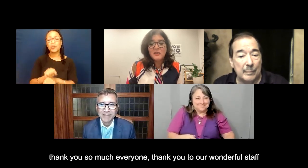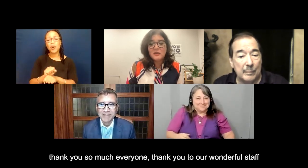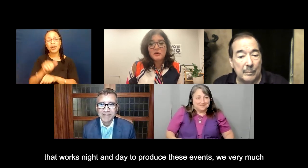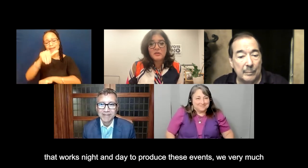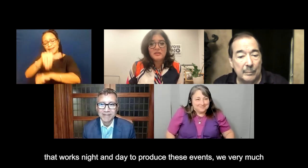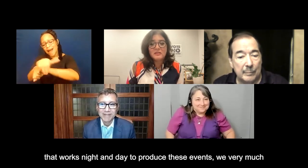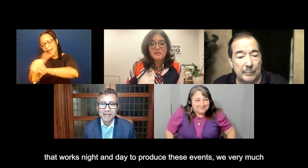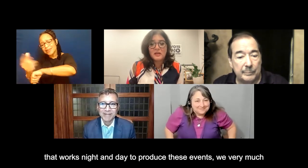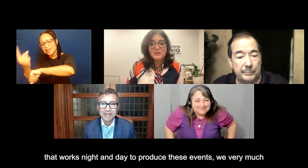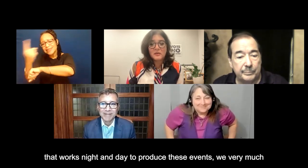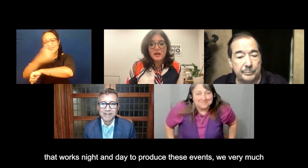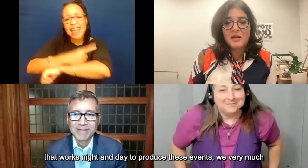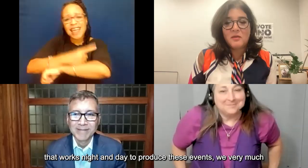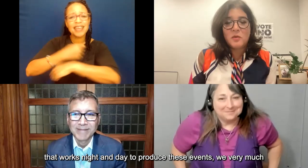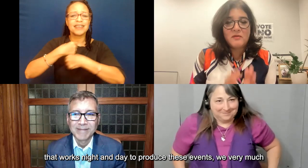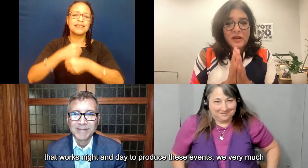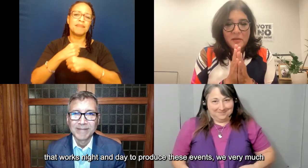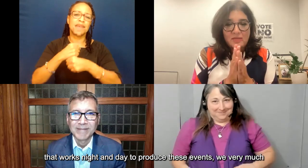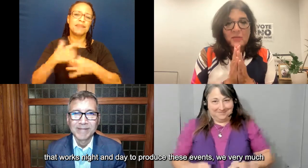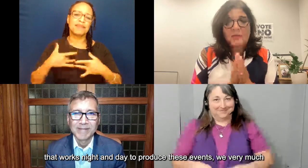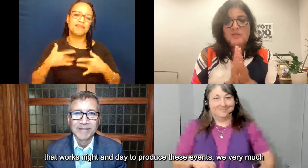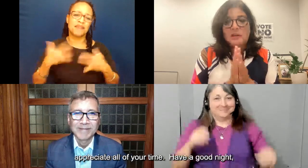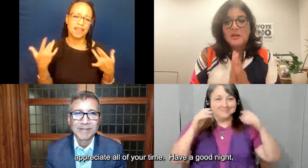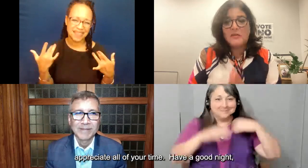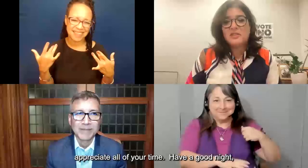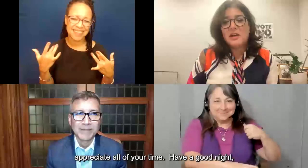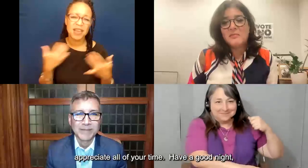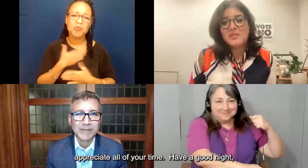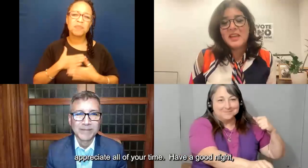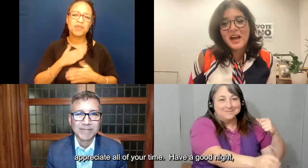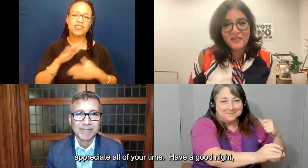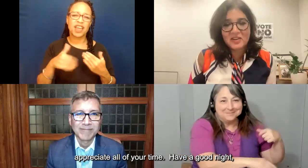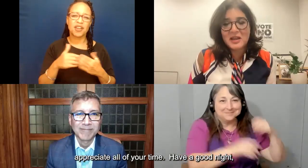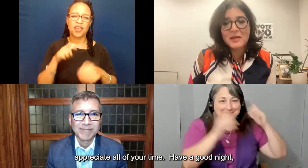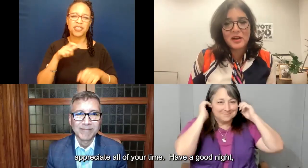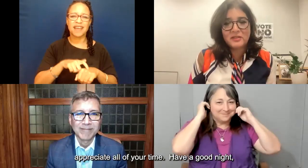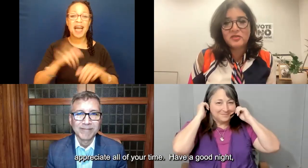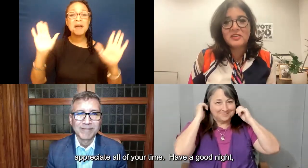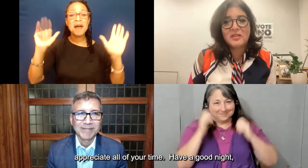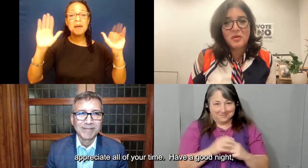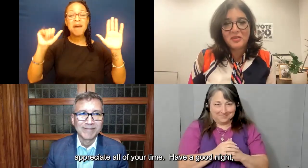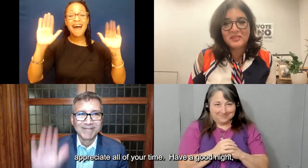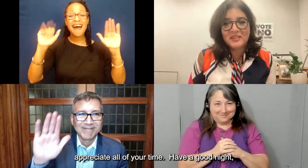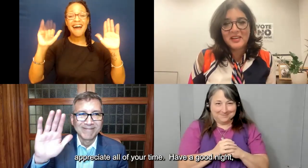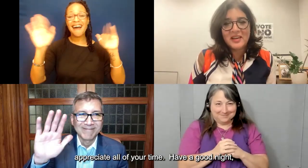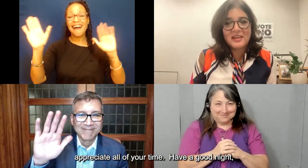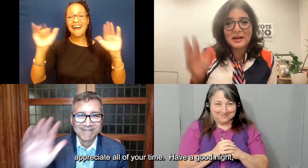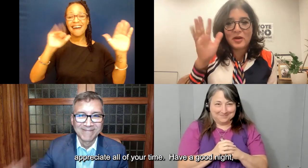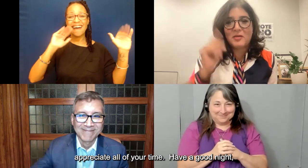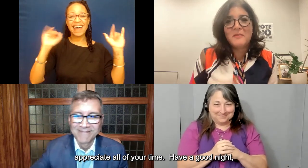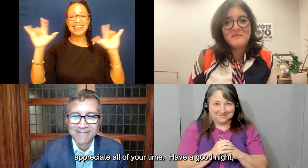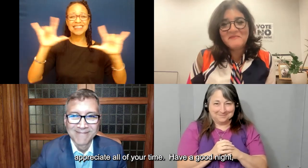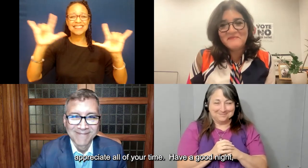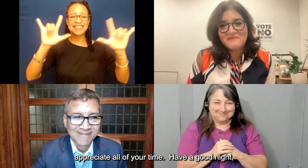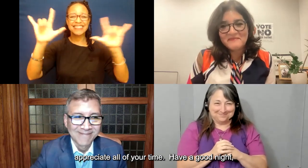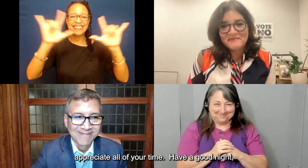to produce these events. We very much appreciate all of your time. Have a good night. Buenas noches a todos. Hasta